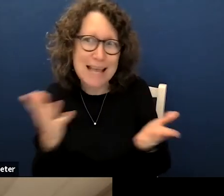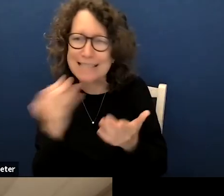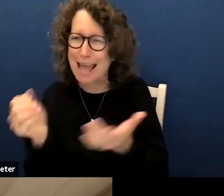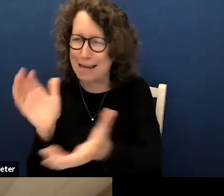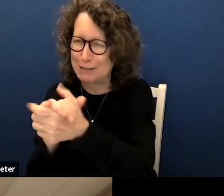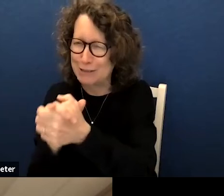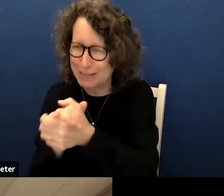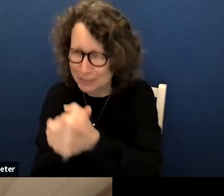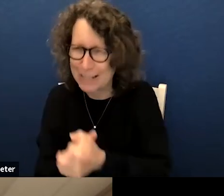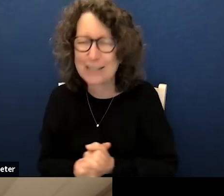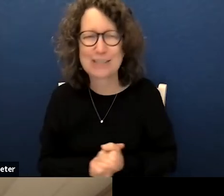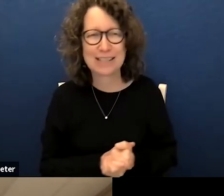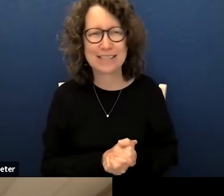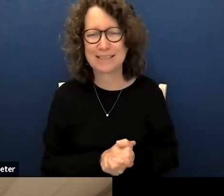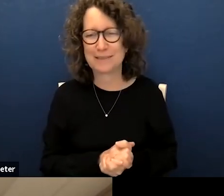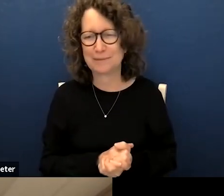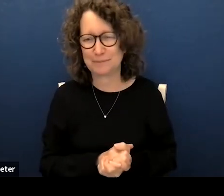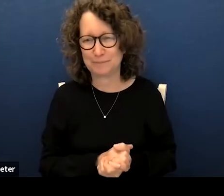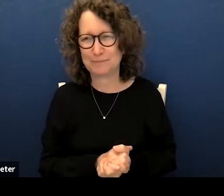congratulations